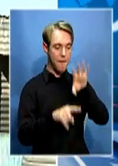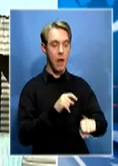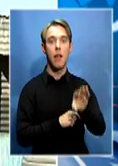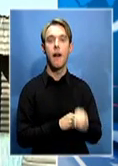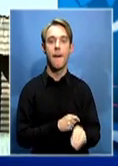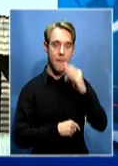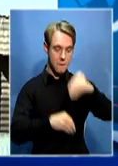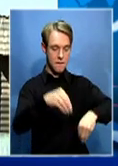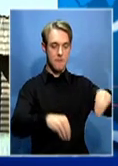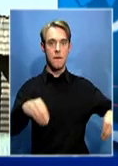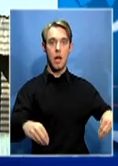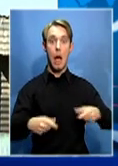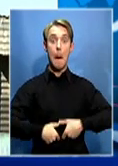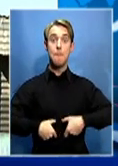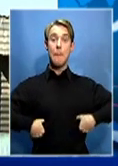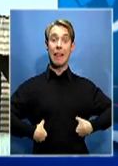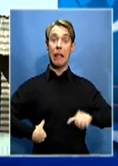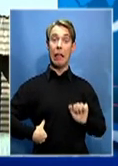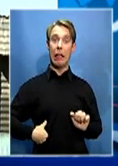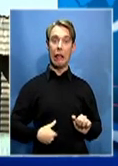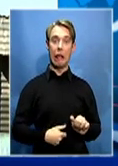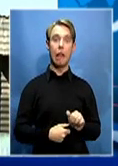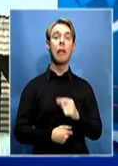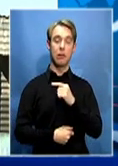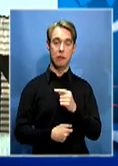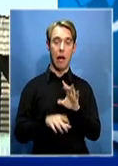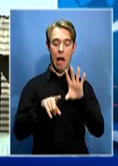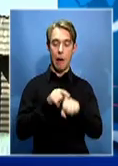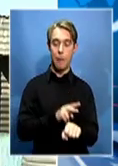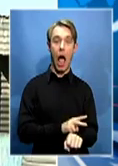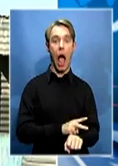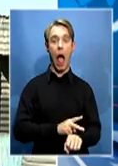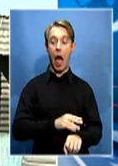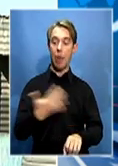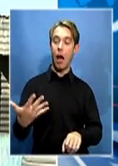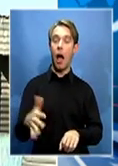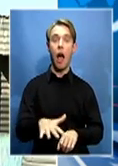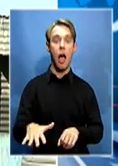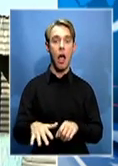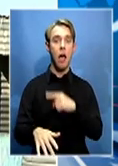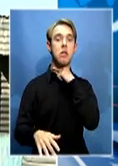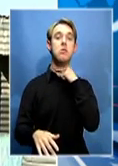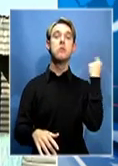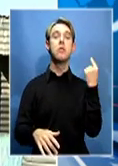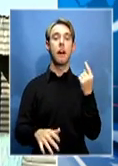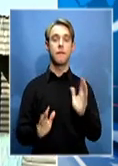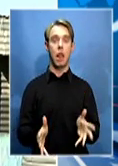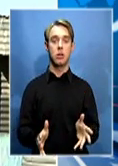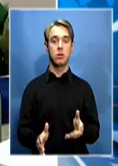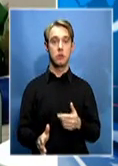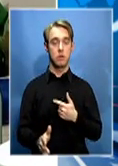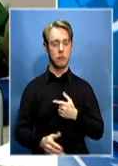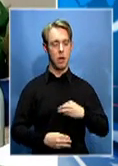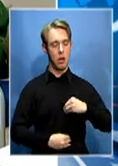I found her panties next to her. Her throat was slit. This hurts me and I hope these men don't get